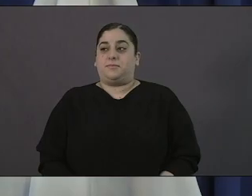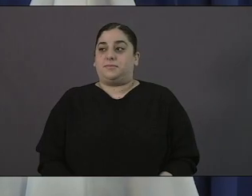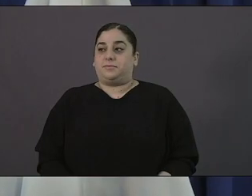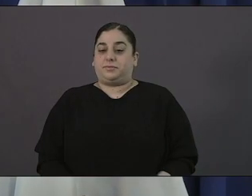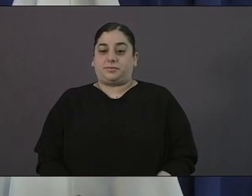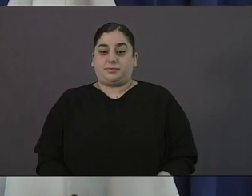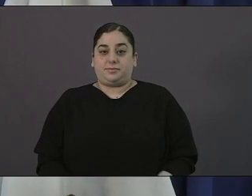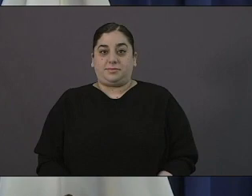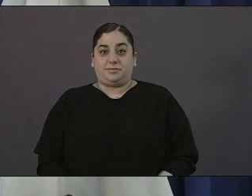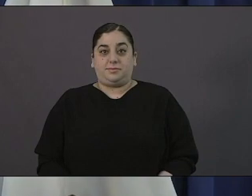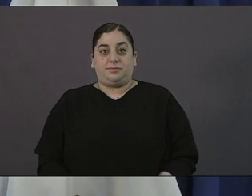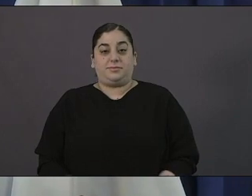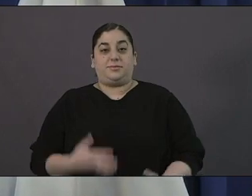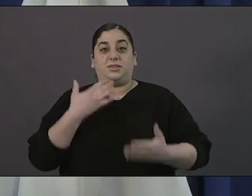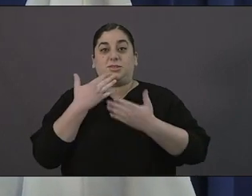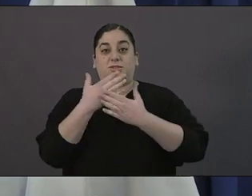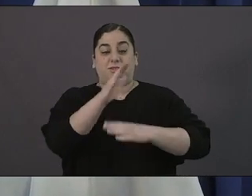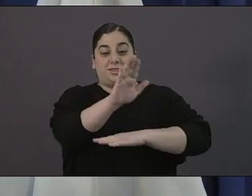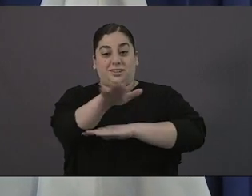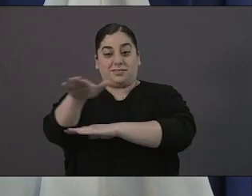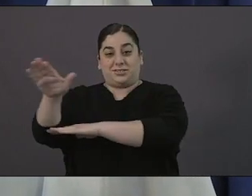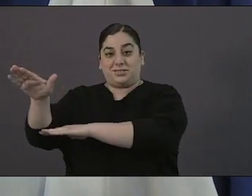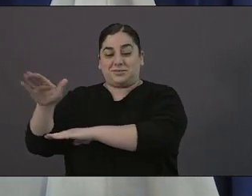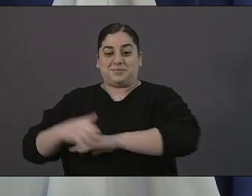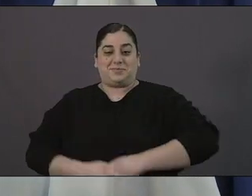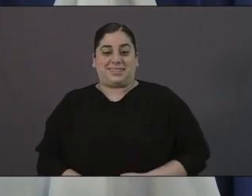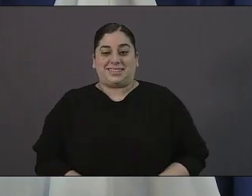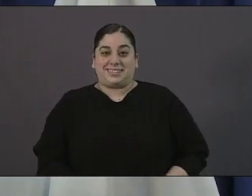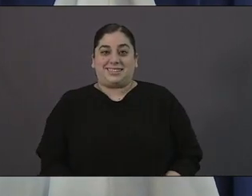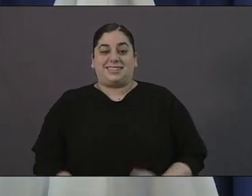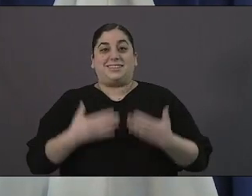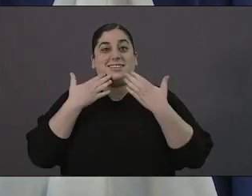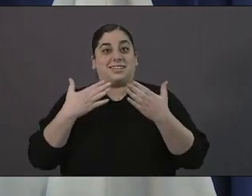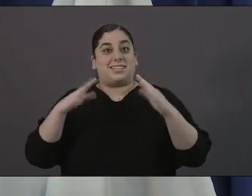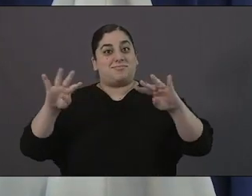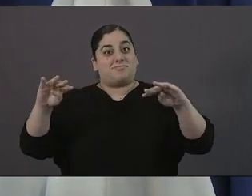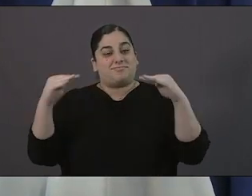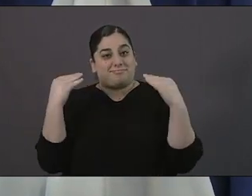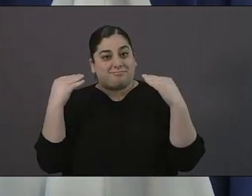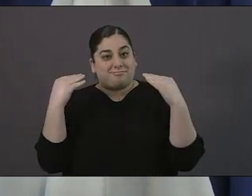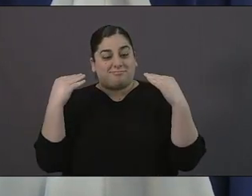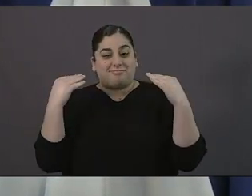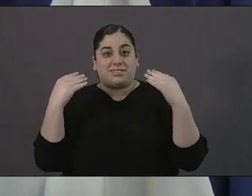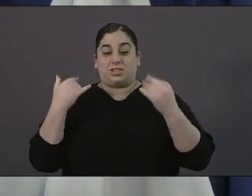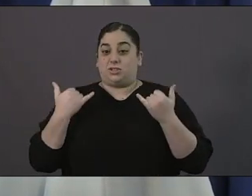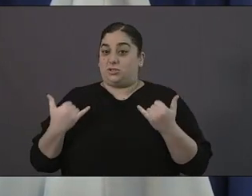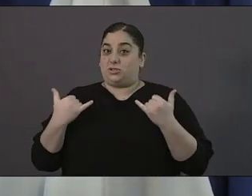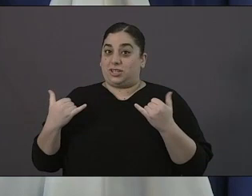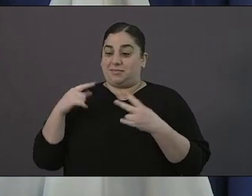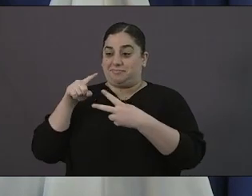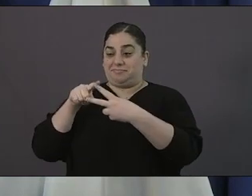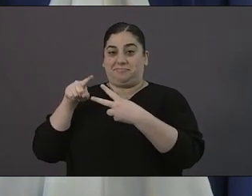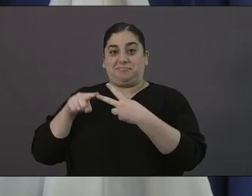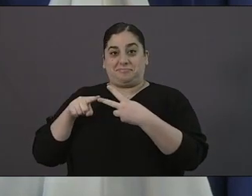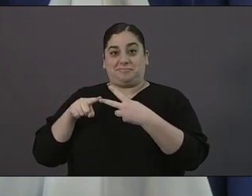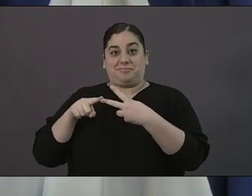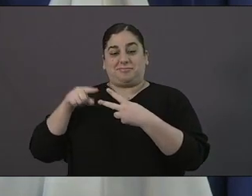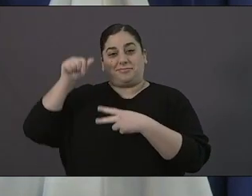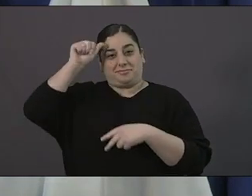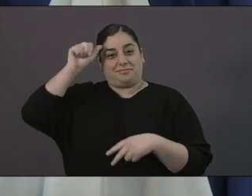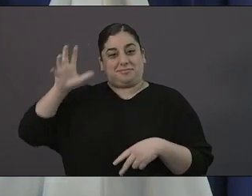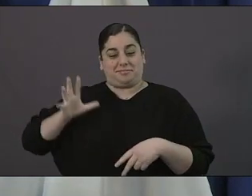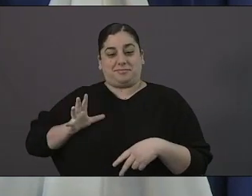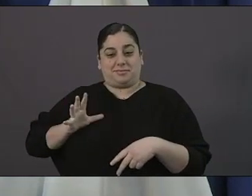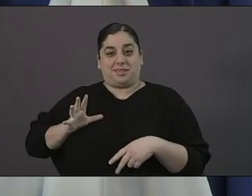well good afternoon and thank you all for for joining us with me today are two gentlemen who probably need no